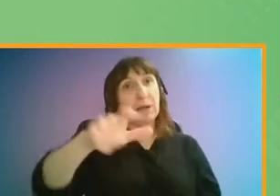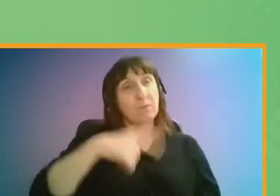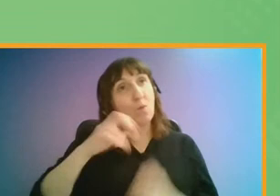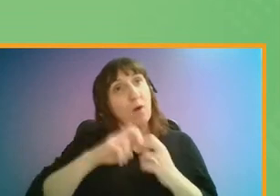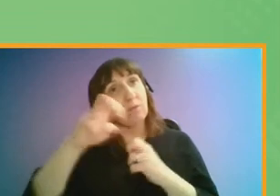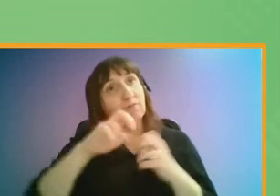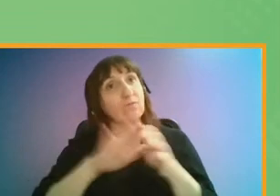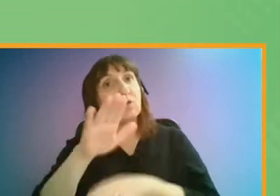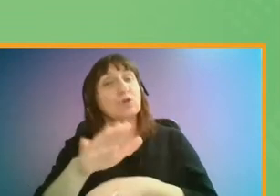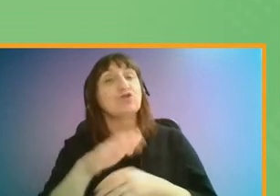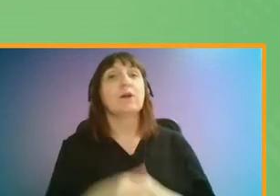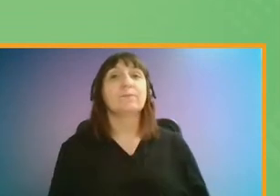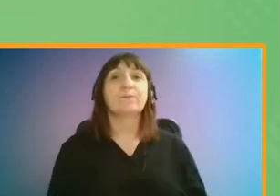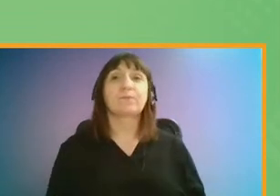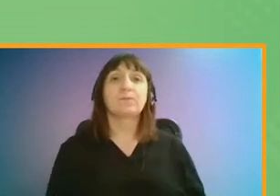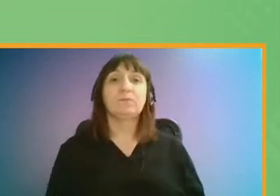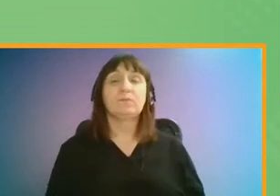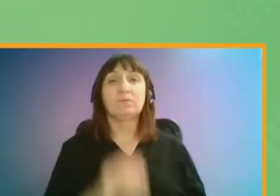travel in the future.